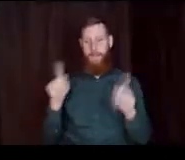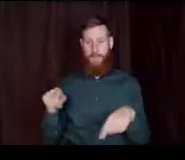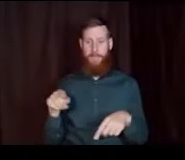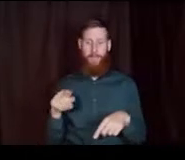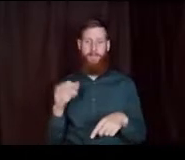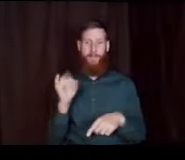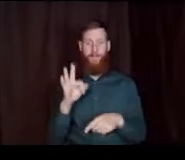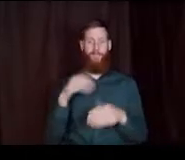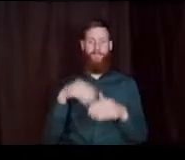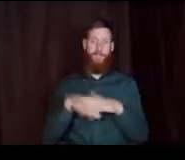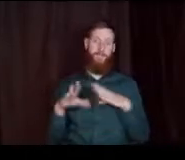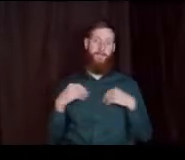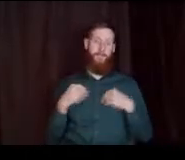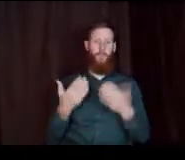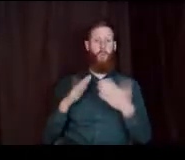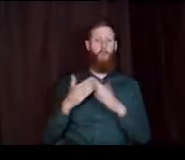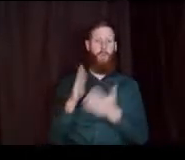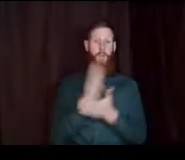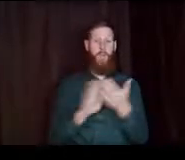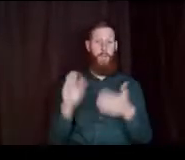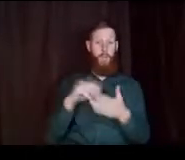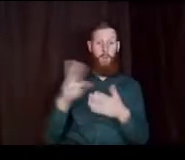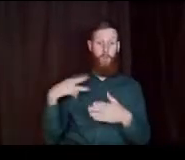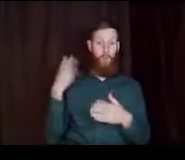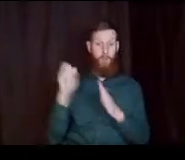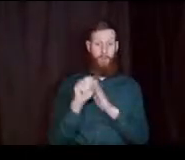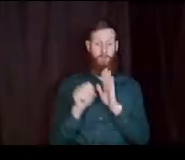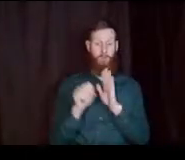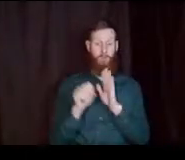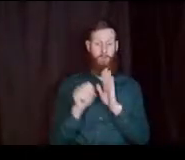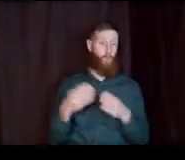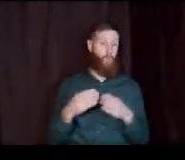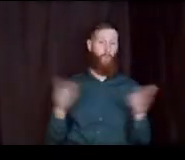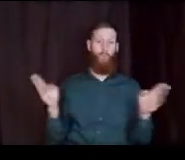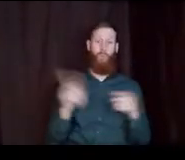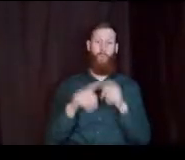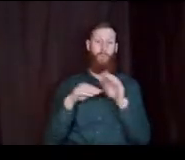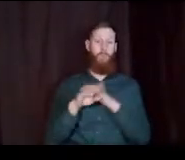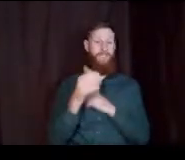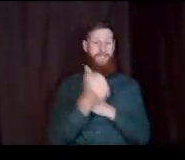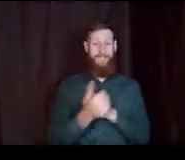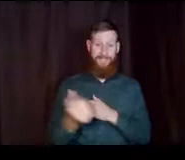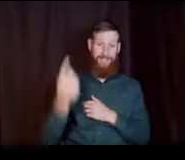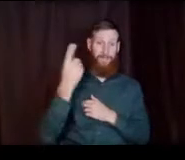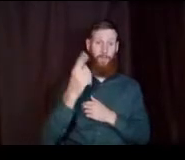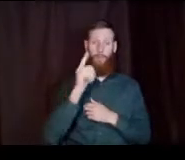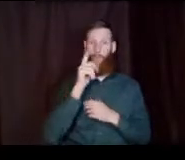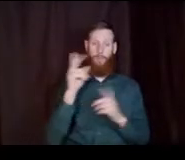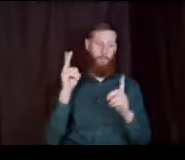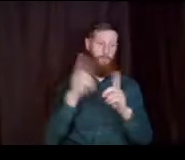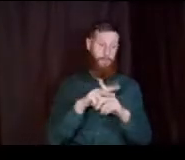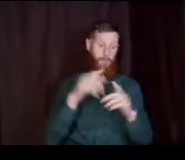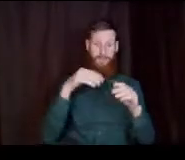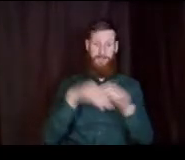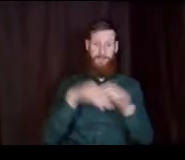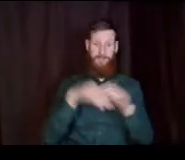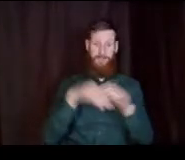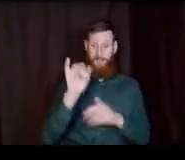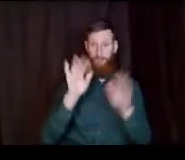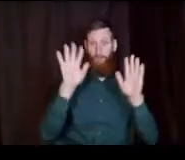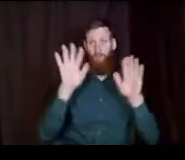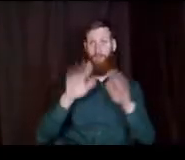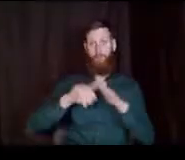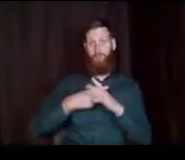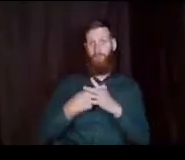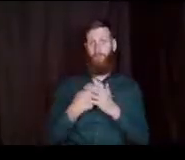the community colleges in Washington State are open door admissions. Anyone who applies is admitted to the schools. That's a great place to start if you